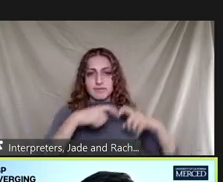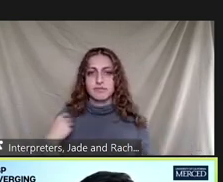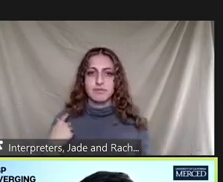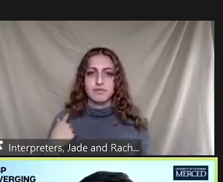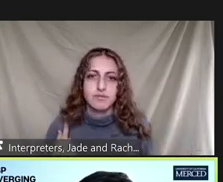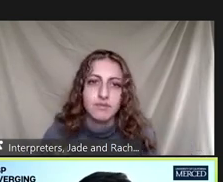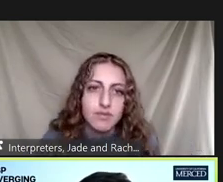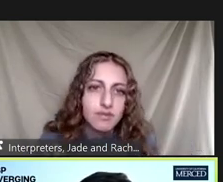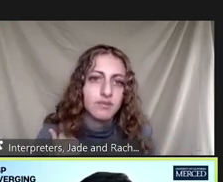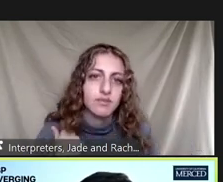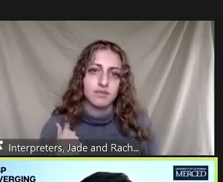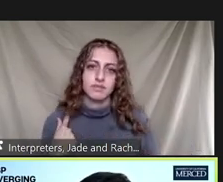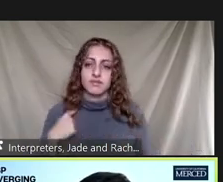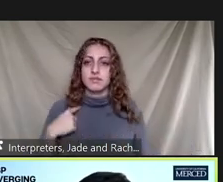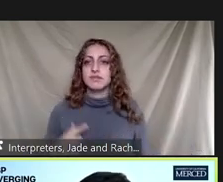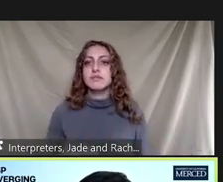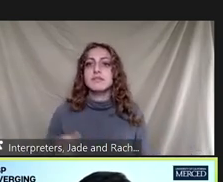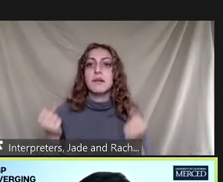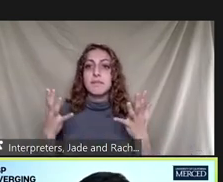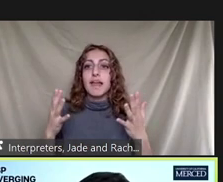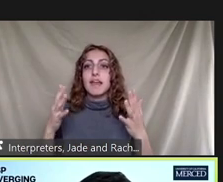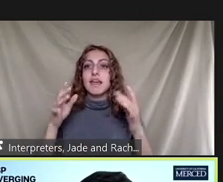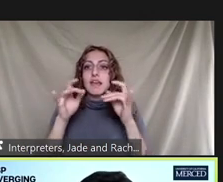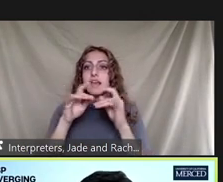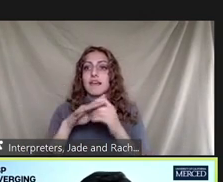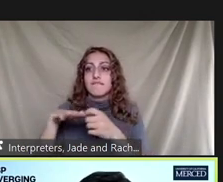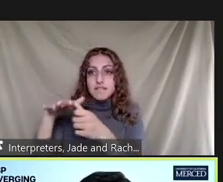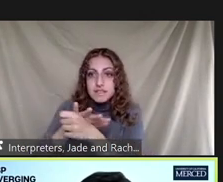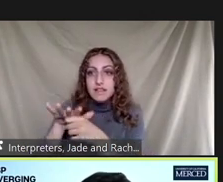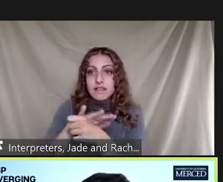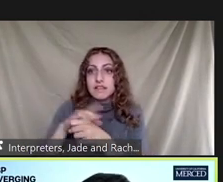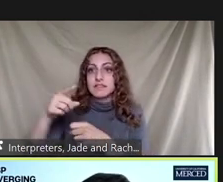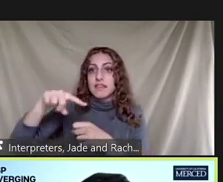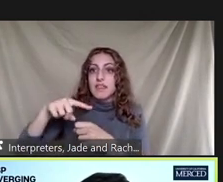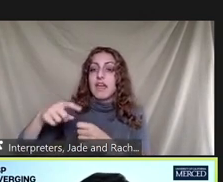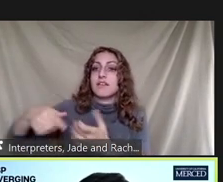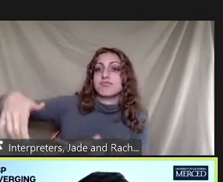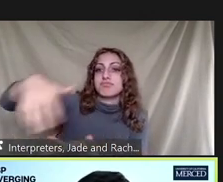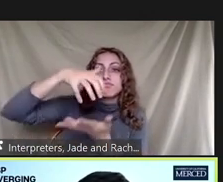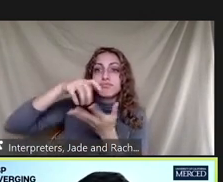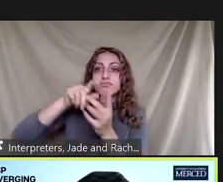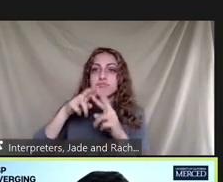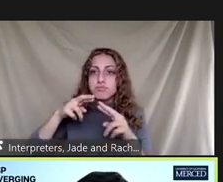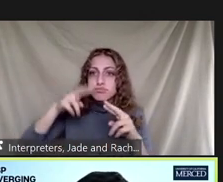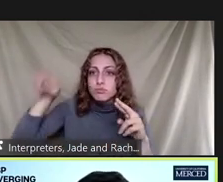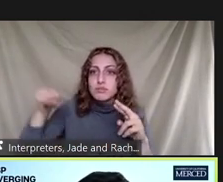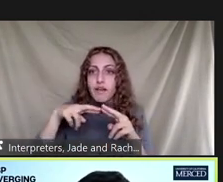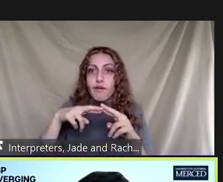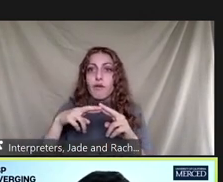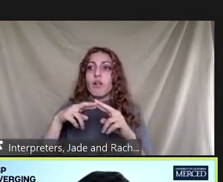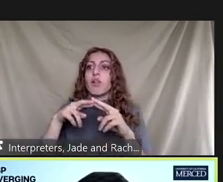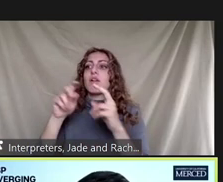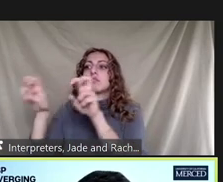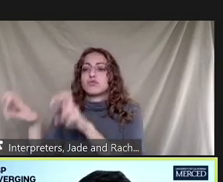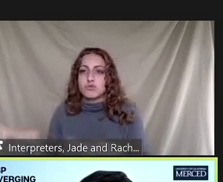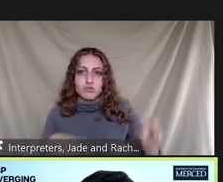material recovery facilities were suspended and all of the recyclables uh were diverted to waste energy